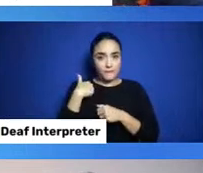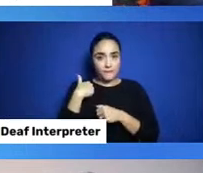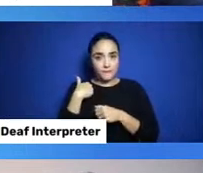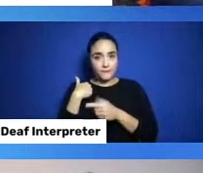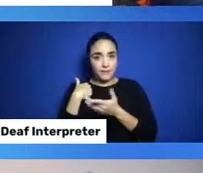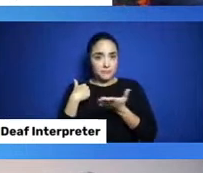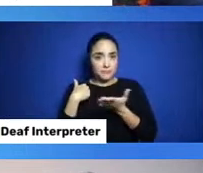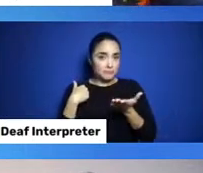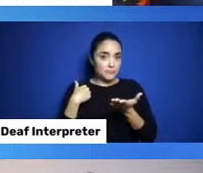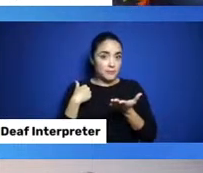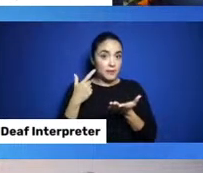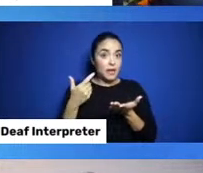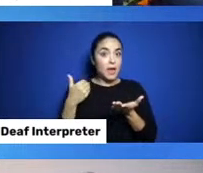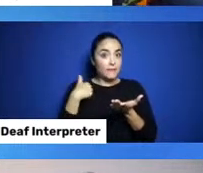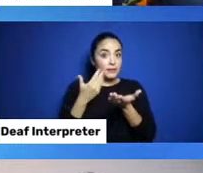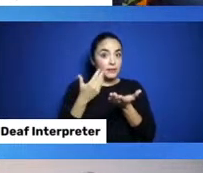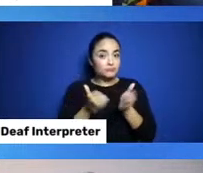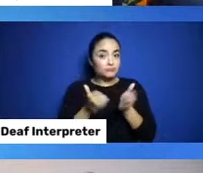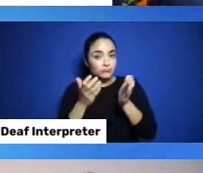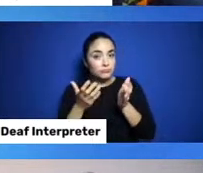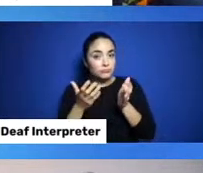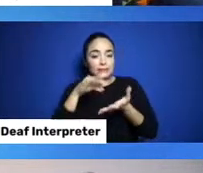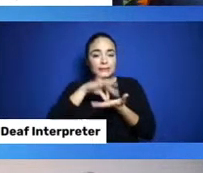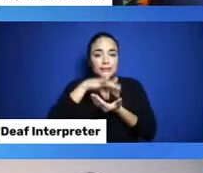for snacks. Or containers for jam.